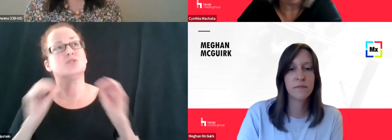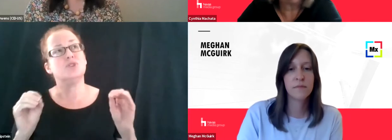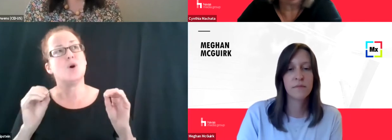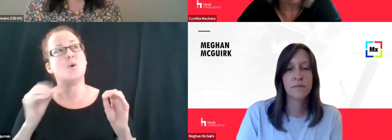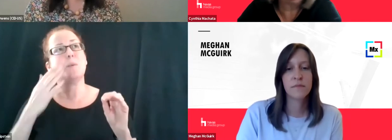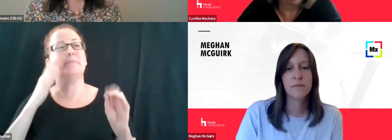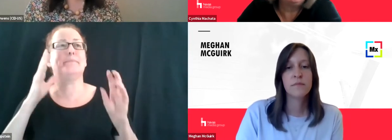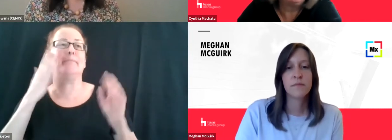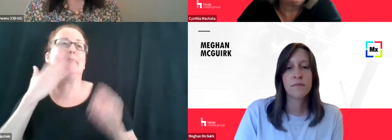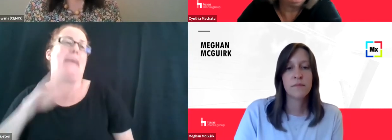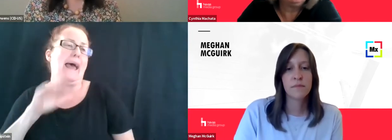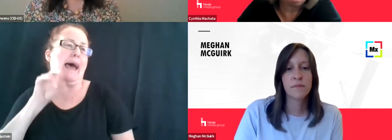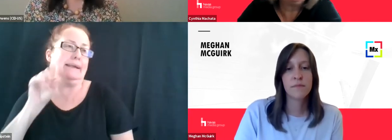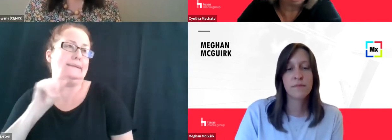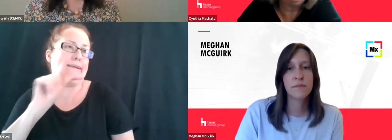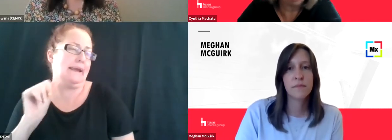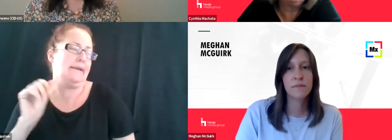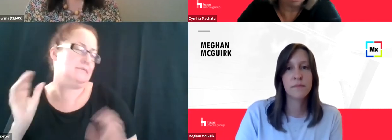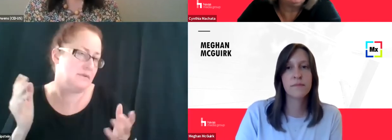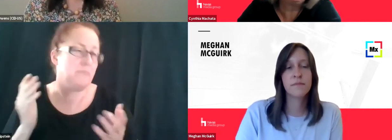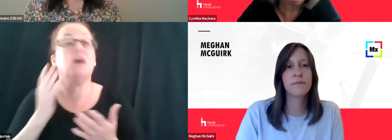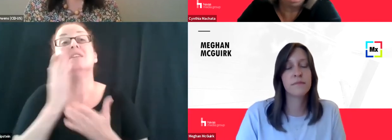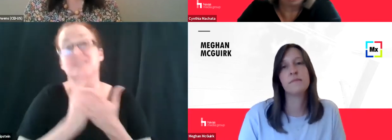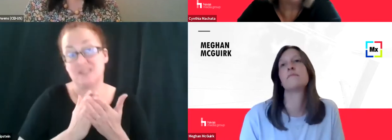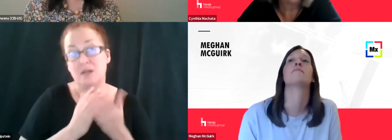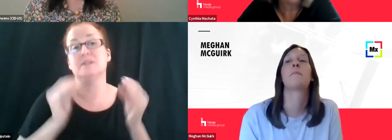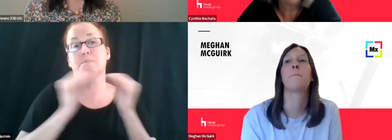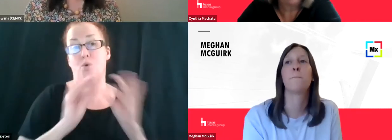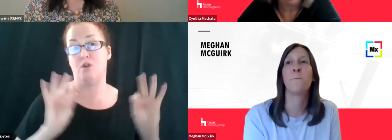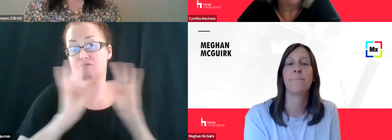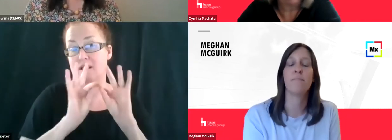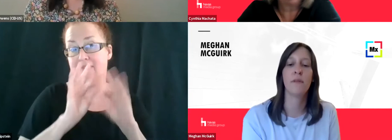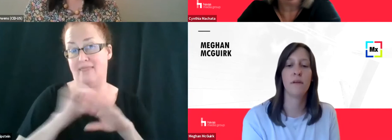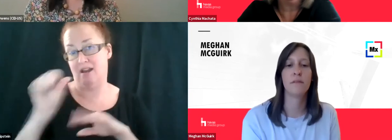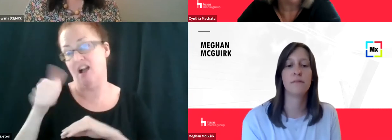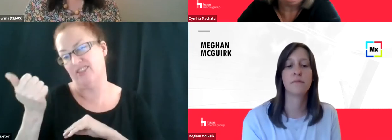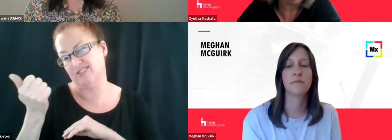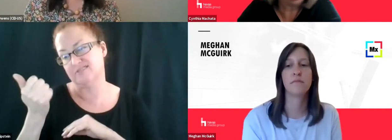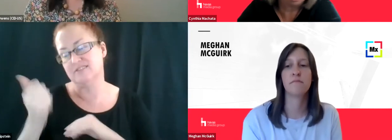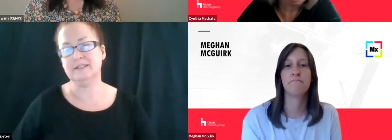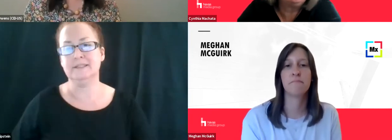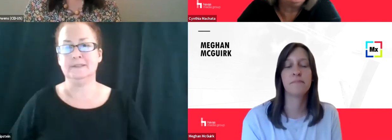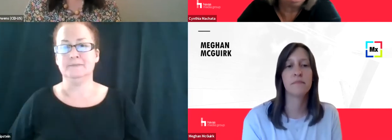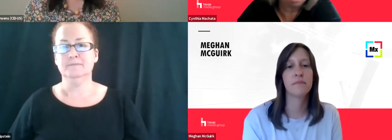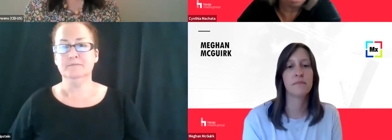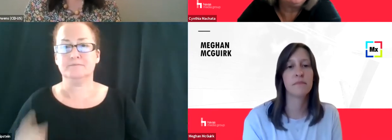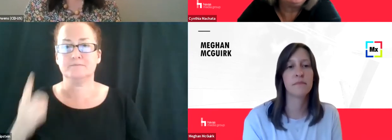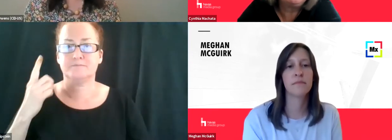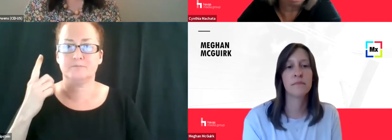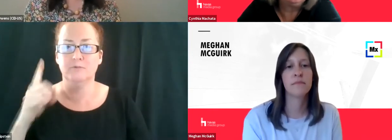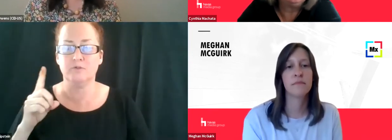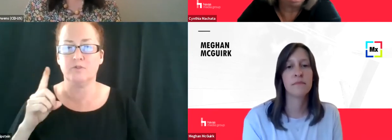se, but that some is just more, uh, relevant than, than other. And, you know, for Sanofi, it's definitely